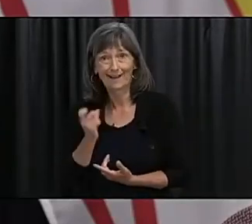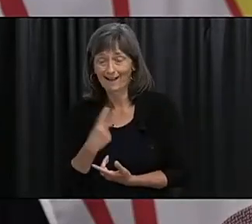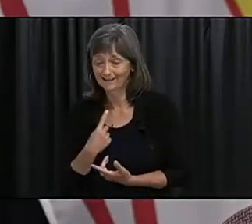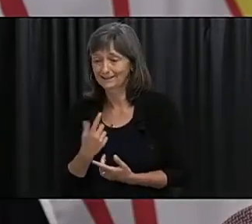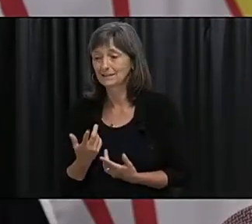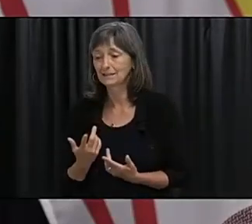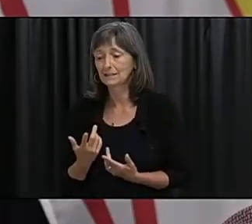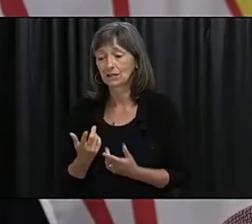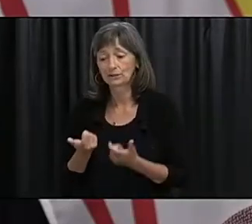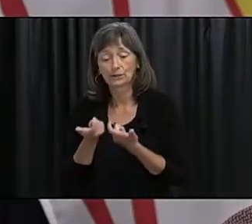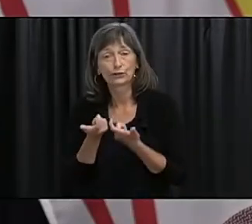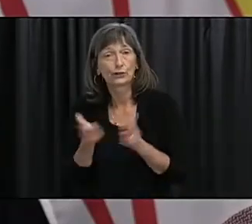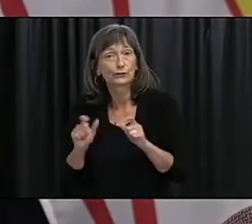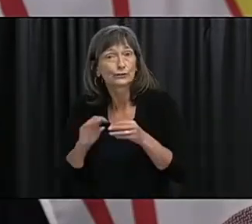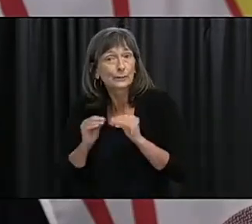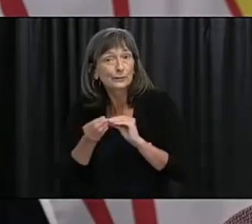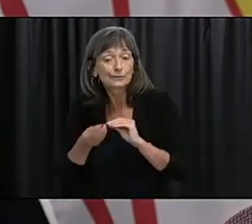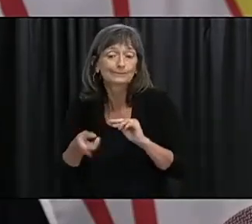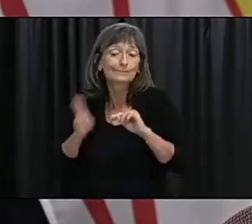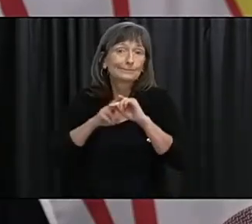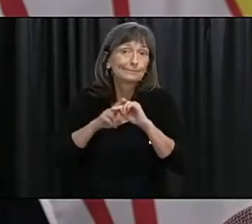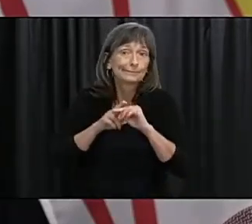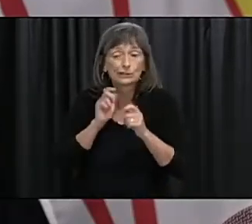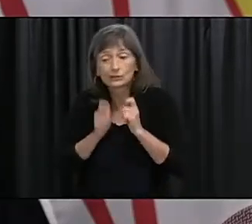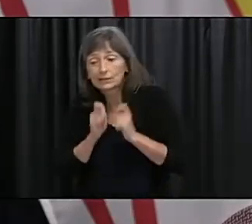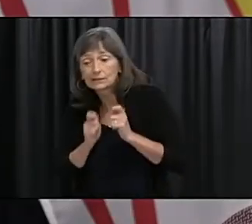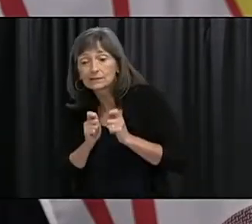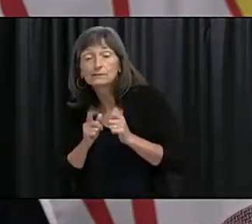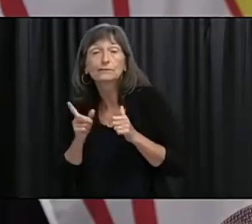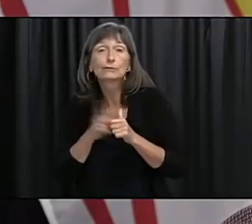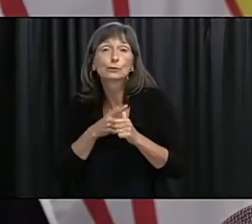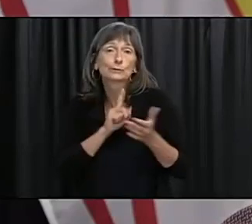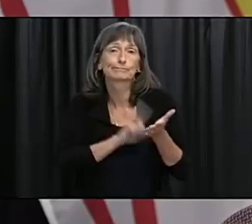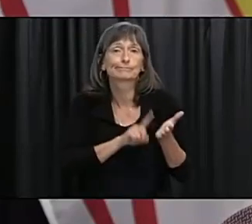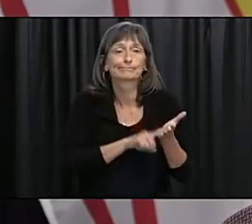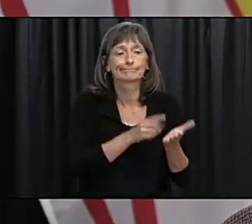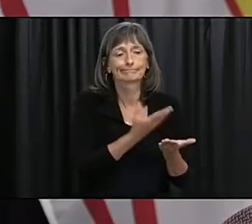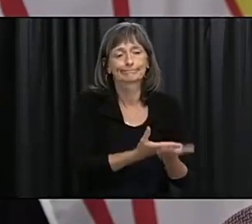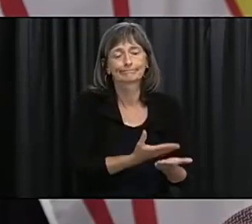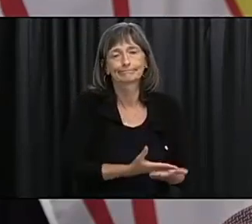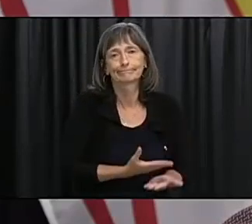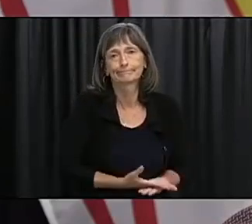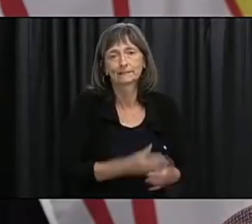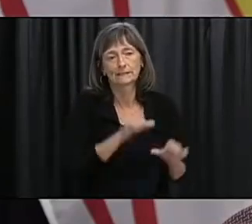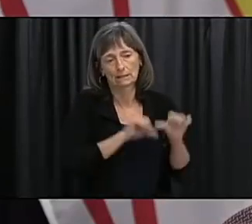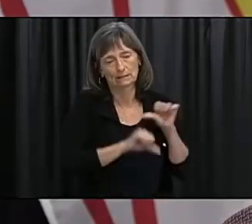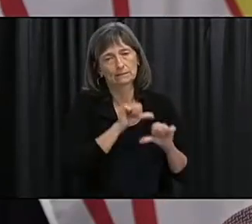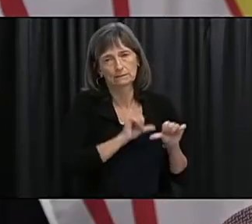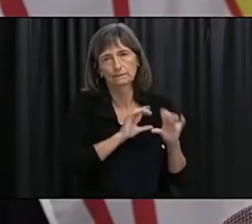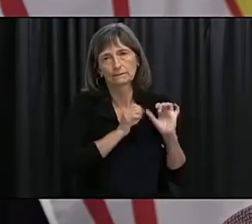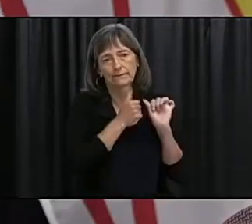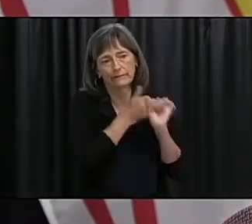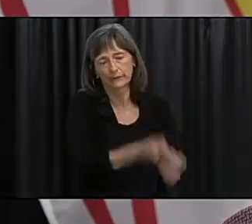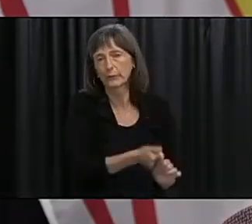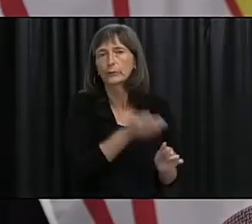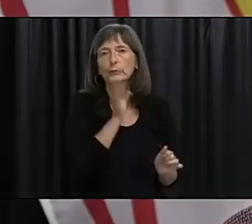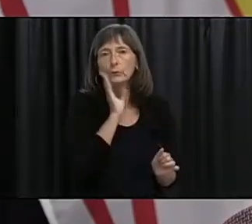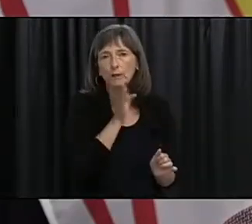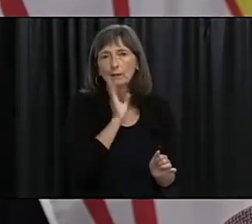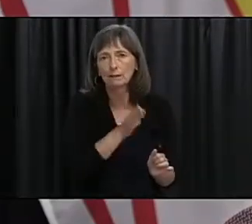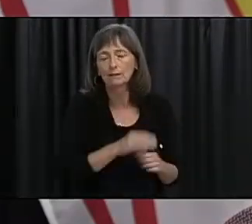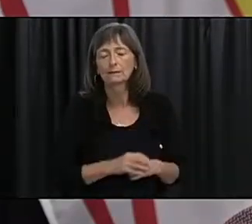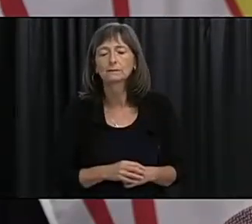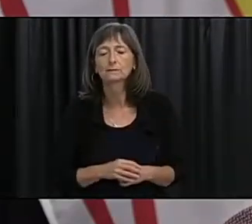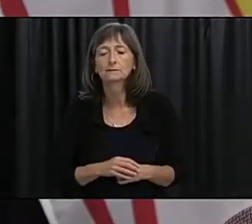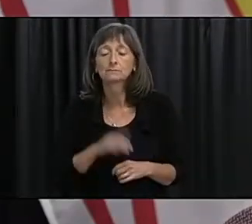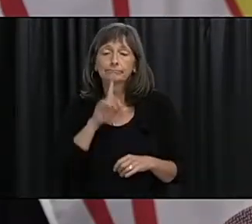about mass gatherings and changes we'll look at the evidence and make the decisions based on how we protect